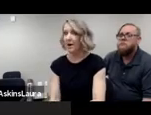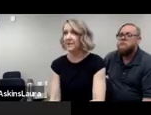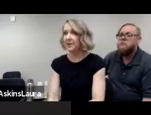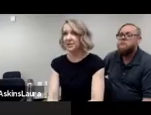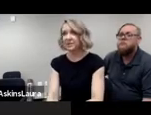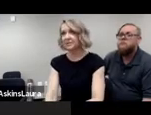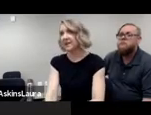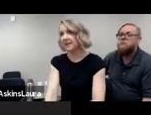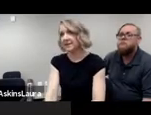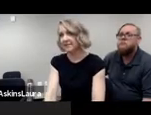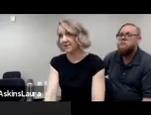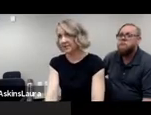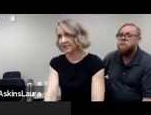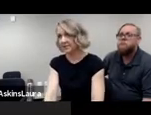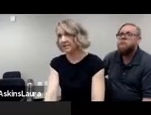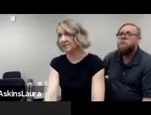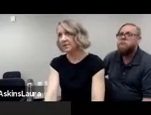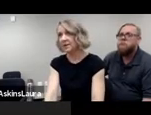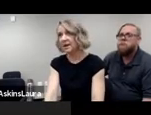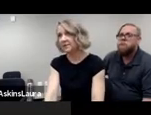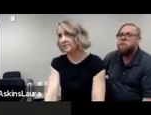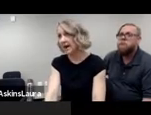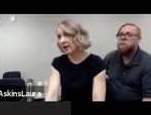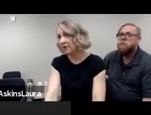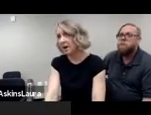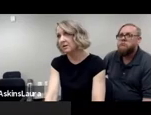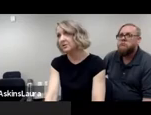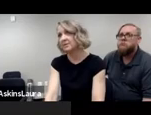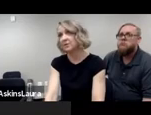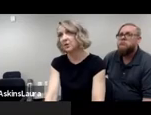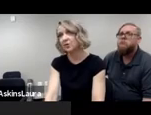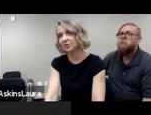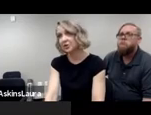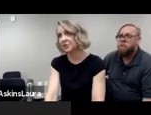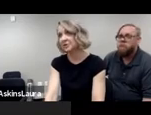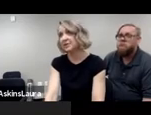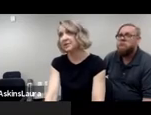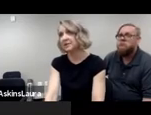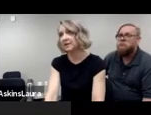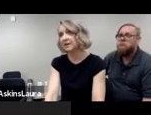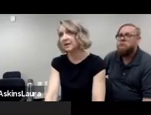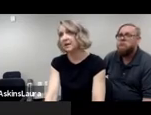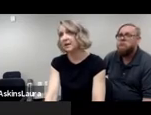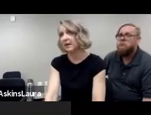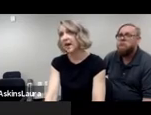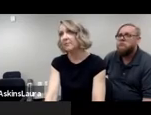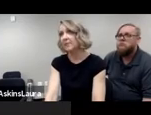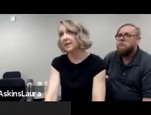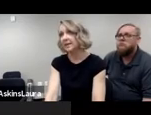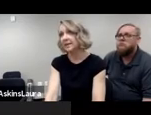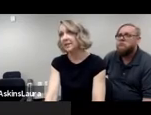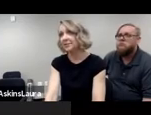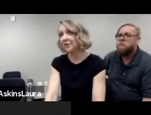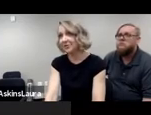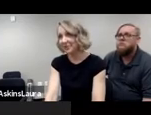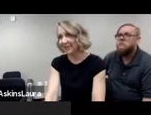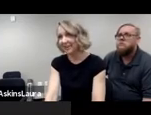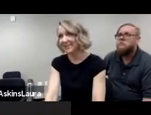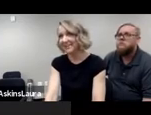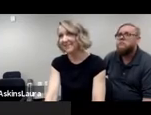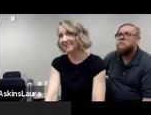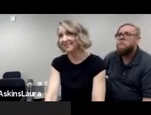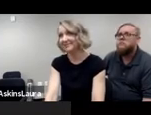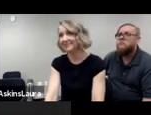Our population is very diverse. There's a lot of different backgrounds, different cultures, and within each